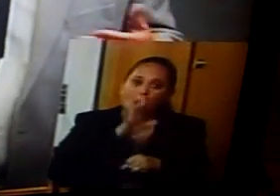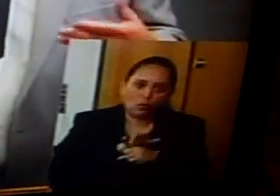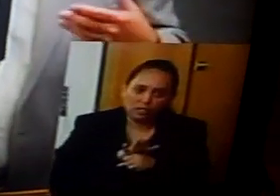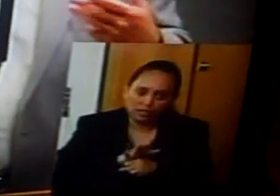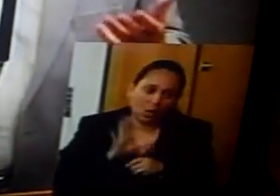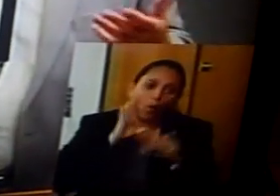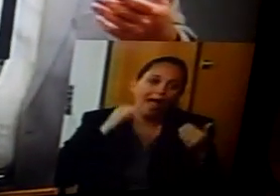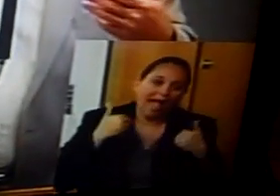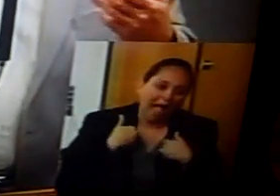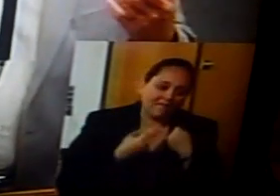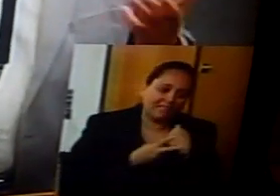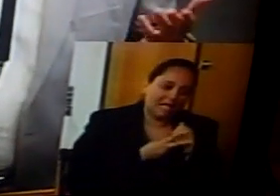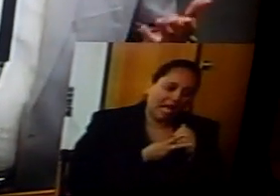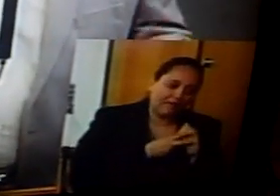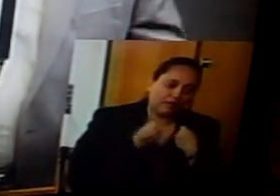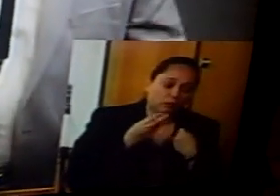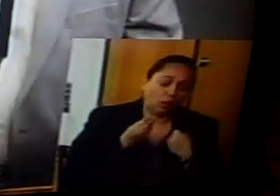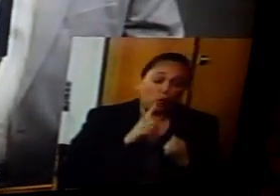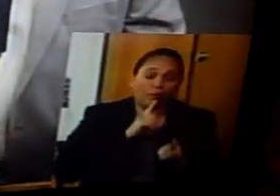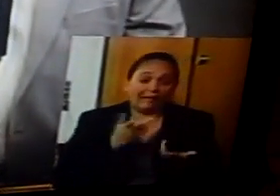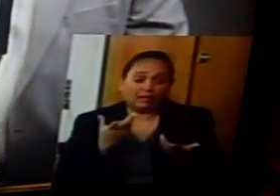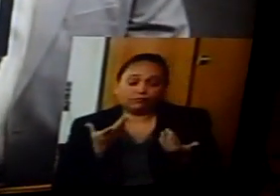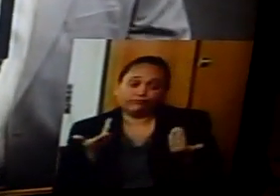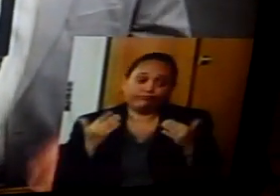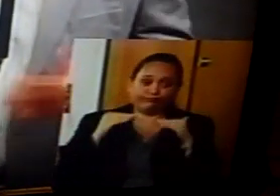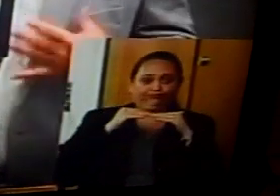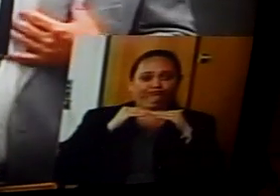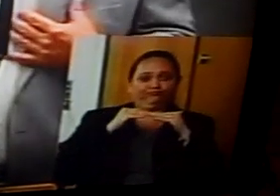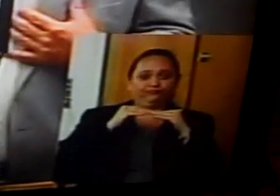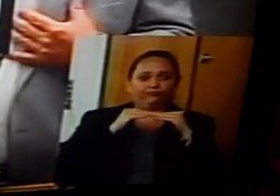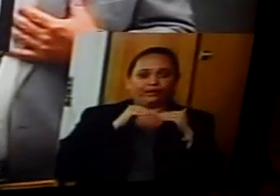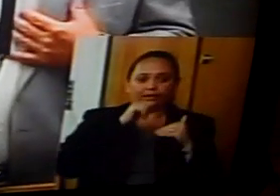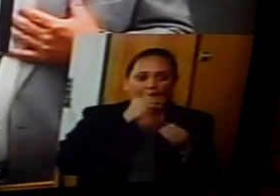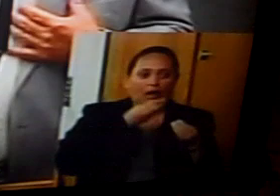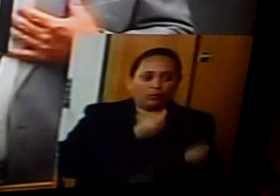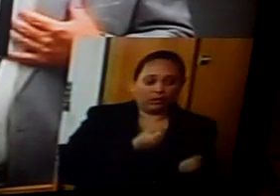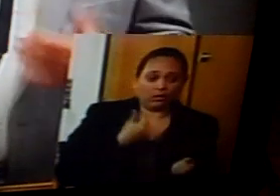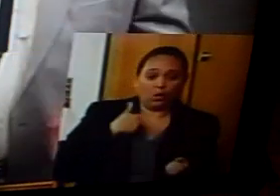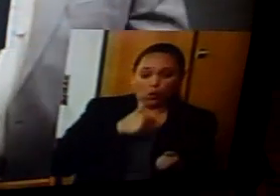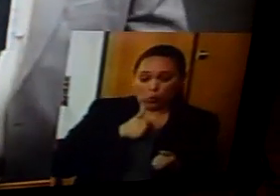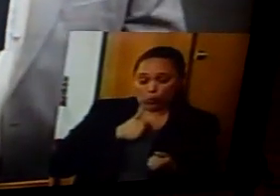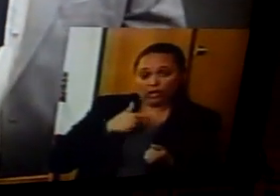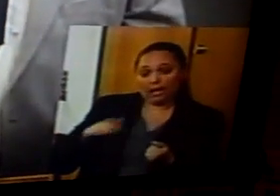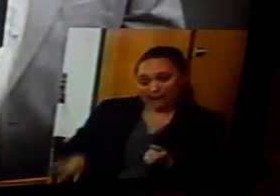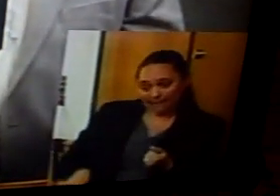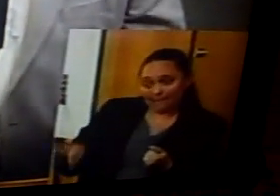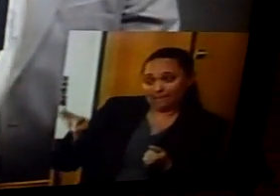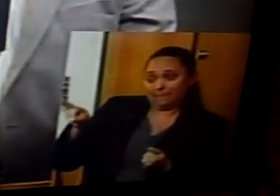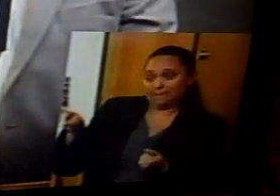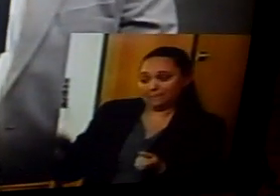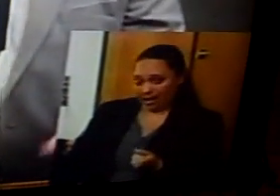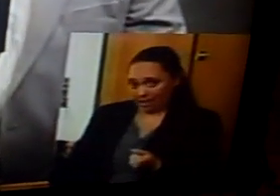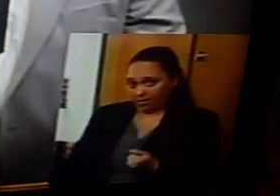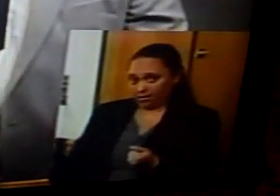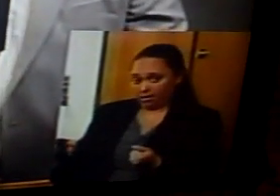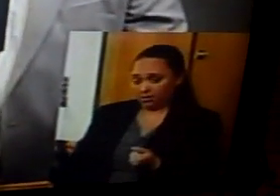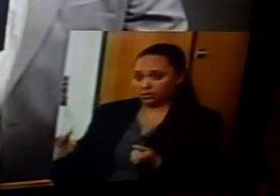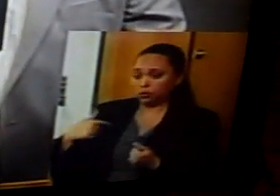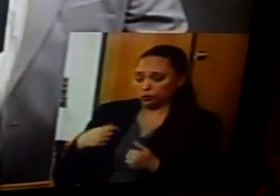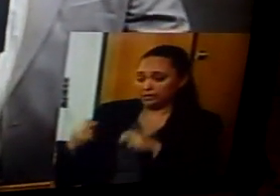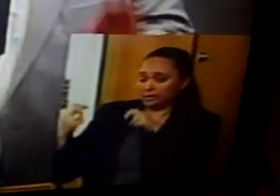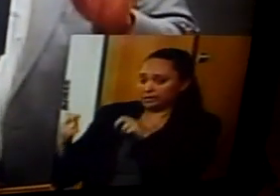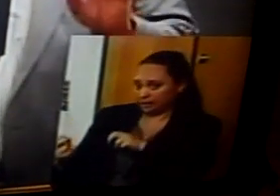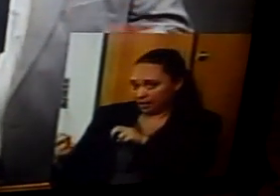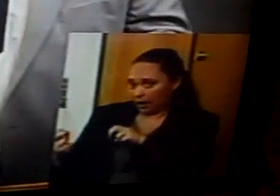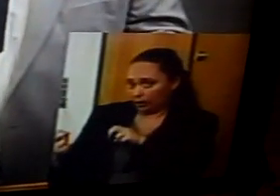any savings. So technically you're not going to be out of any money. We come in, we bear the cost, and we sit down